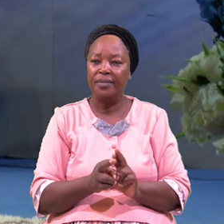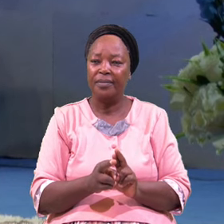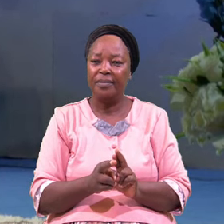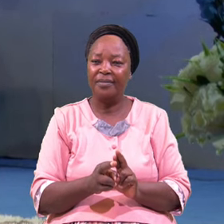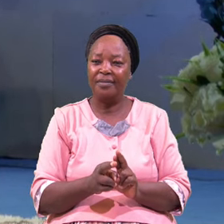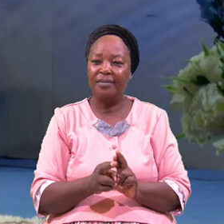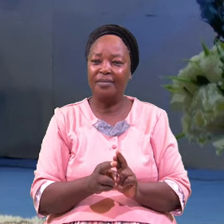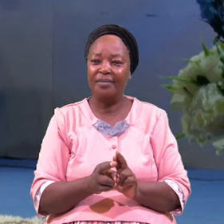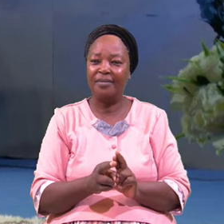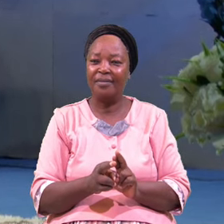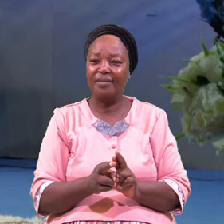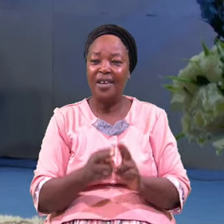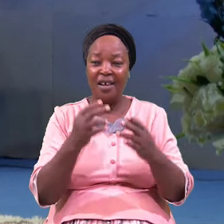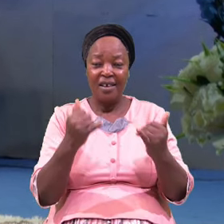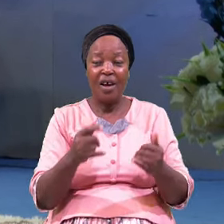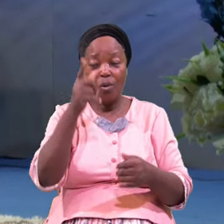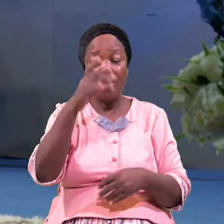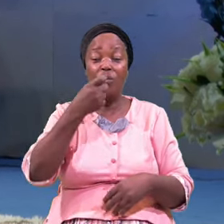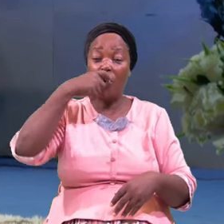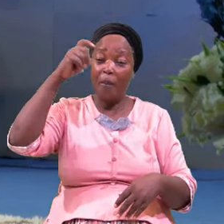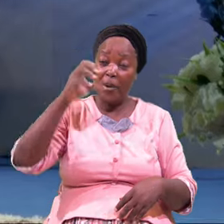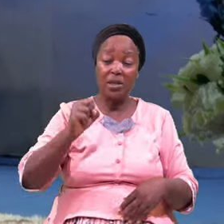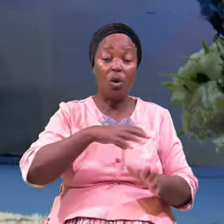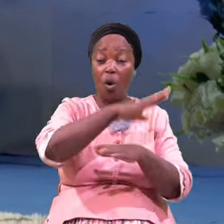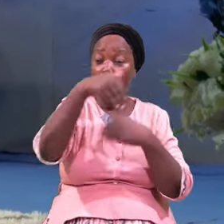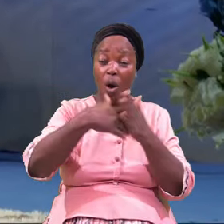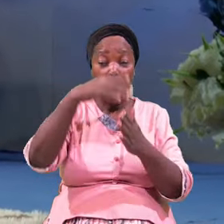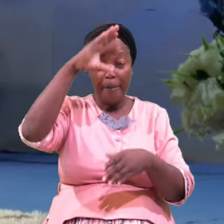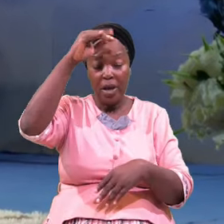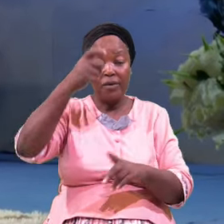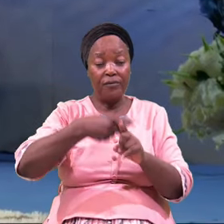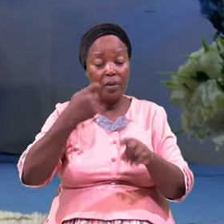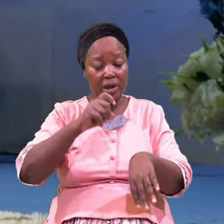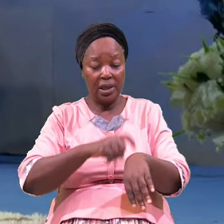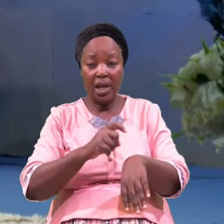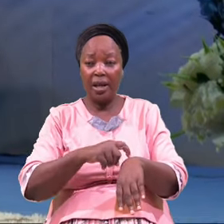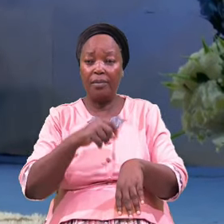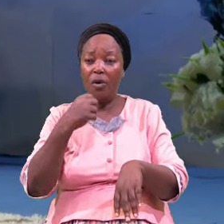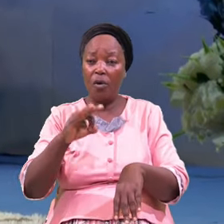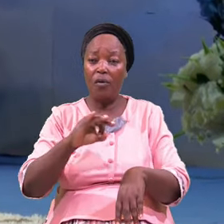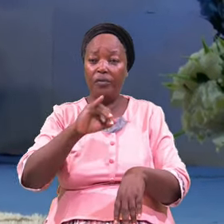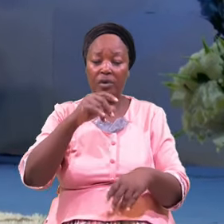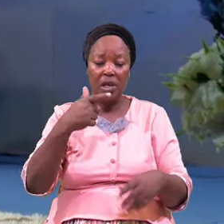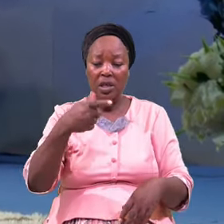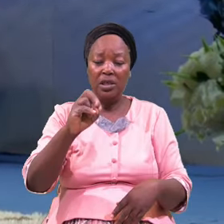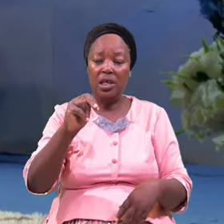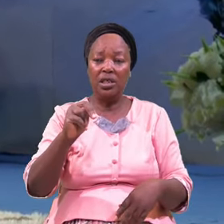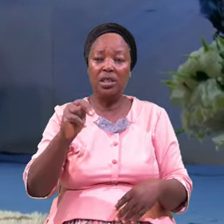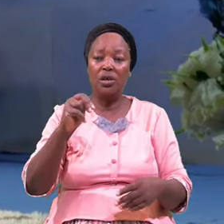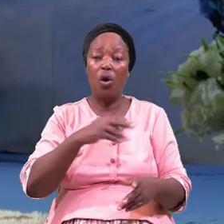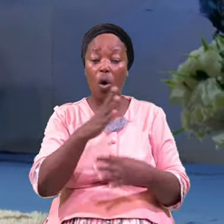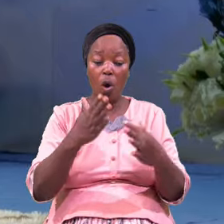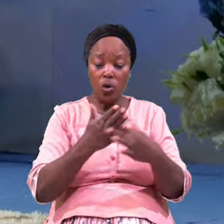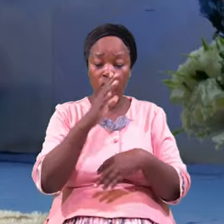Now God Commands All Men From From The Time Of Genesis On To This